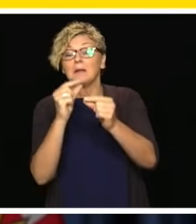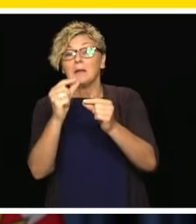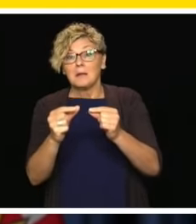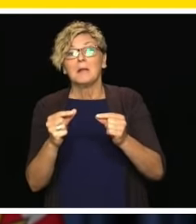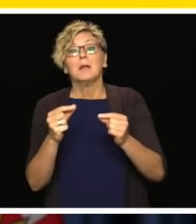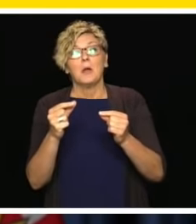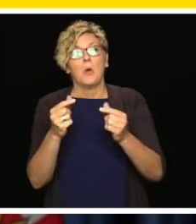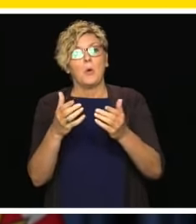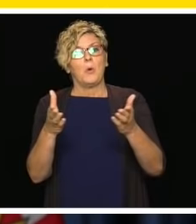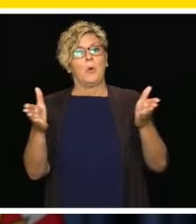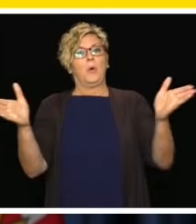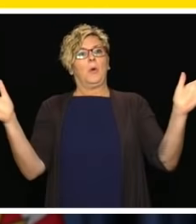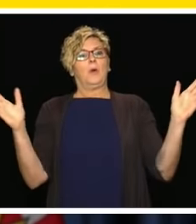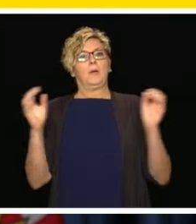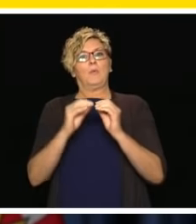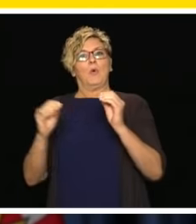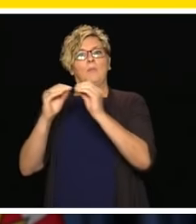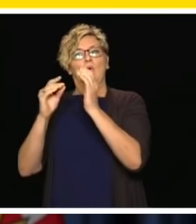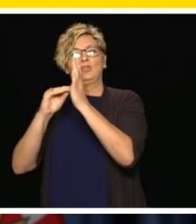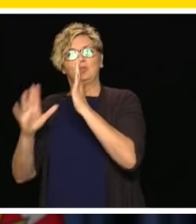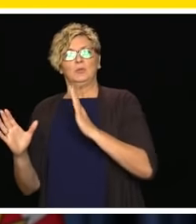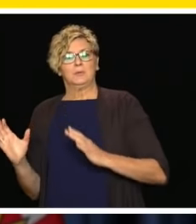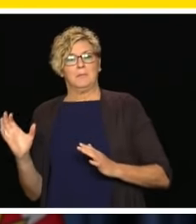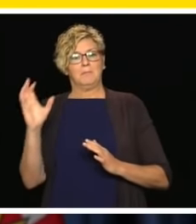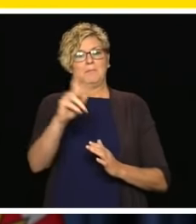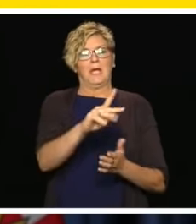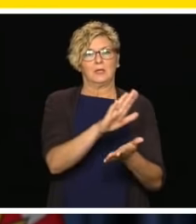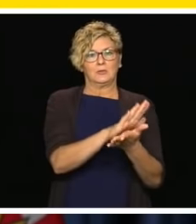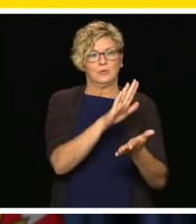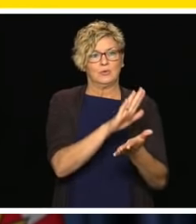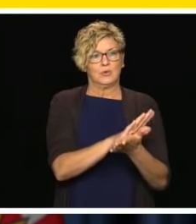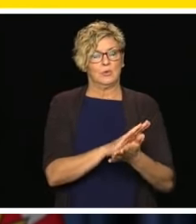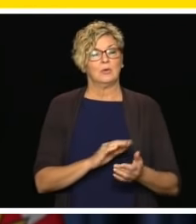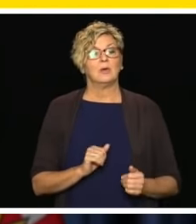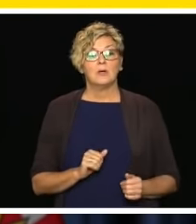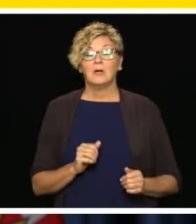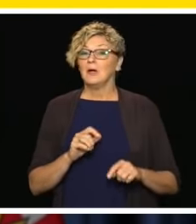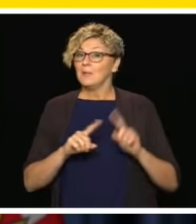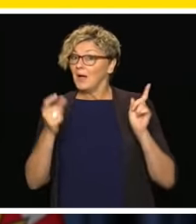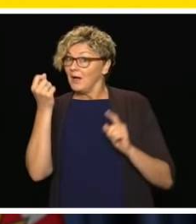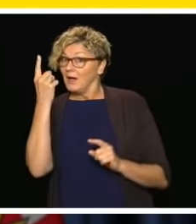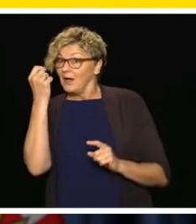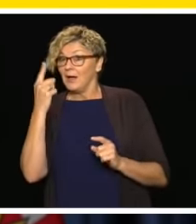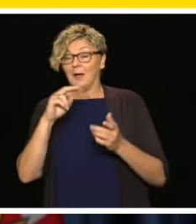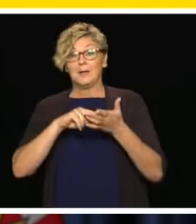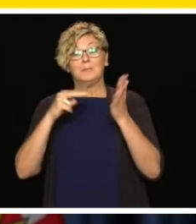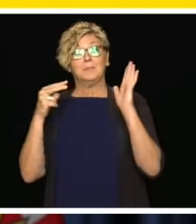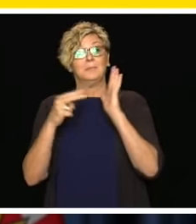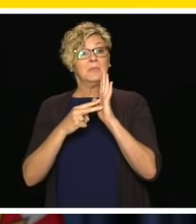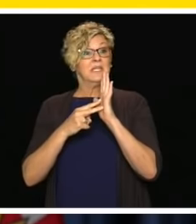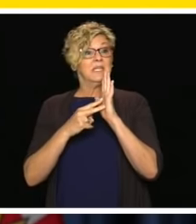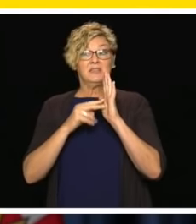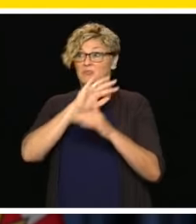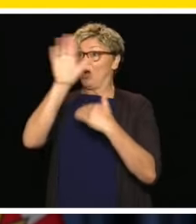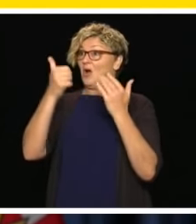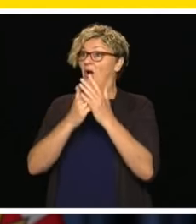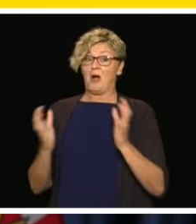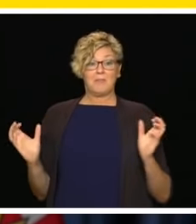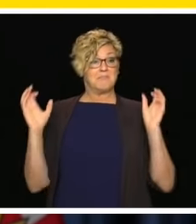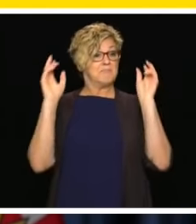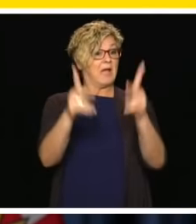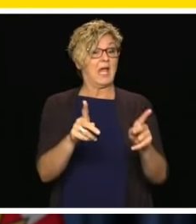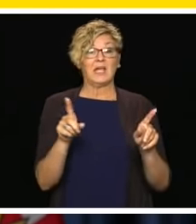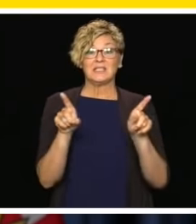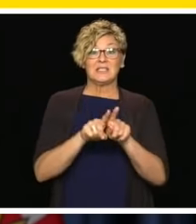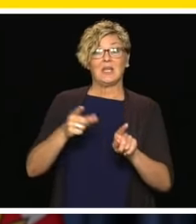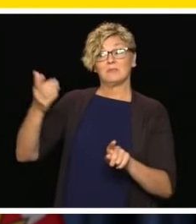way possible. As the premier said, this won't be back to the way that school life was before the pandemic. There